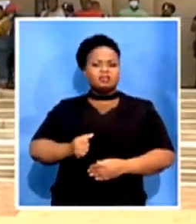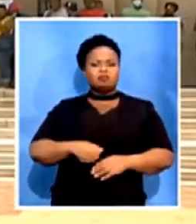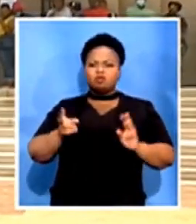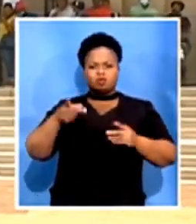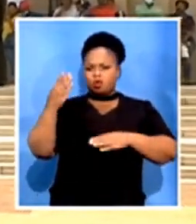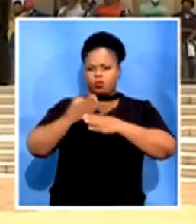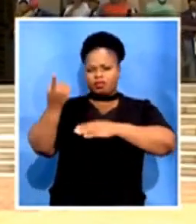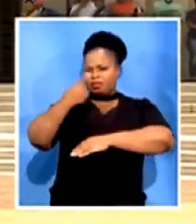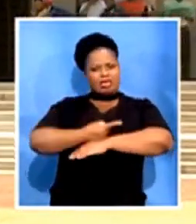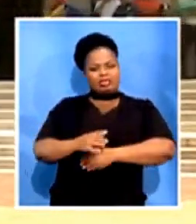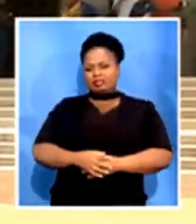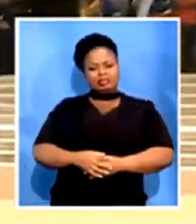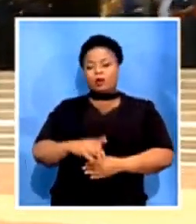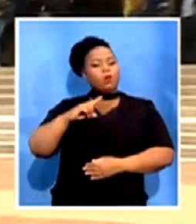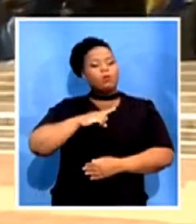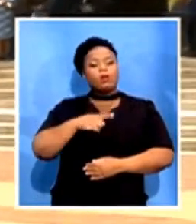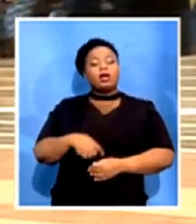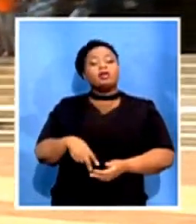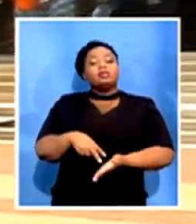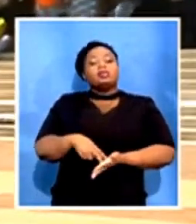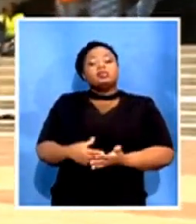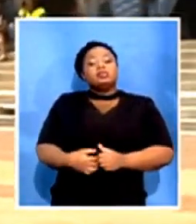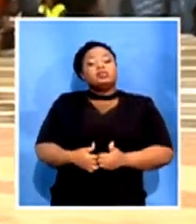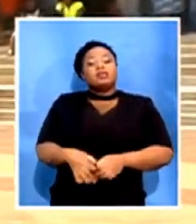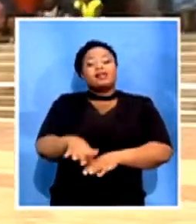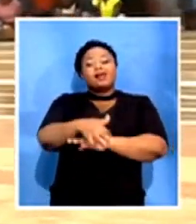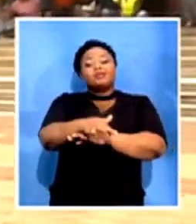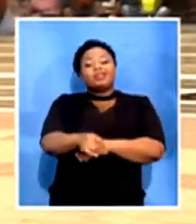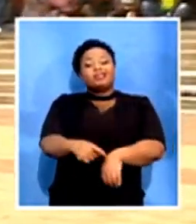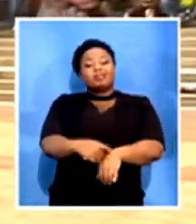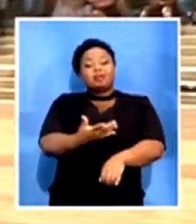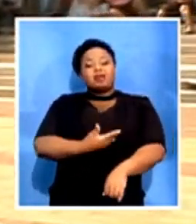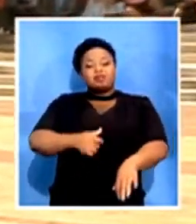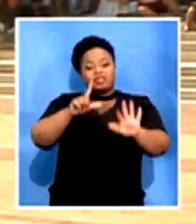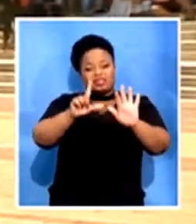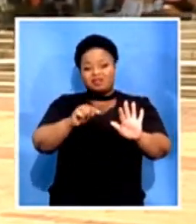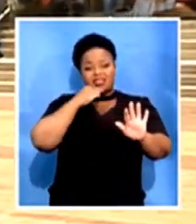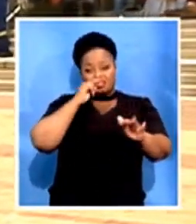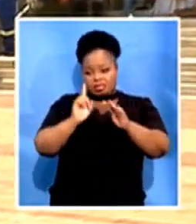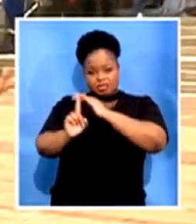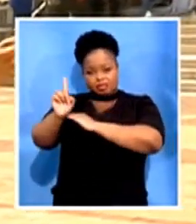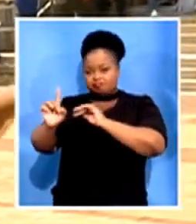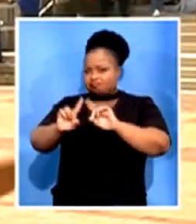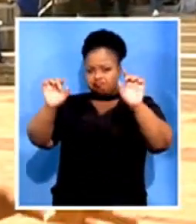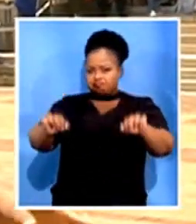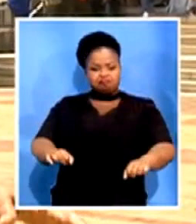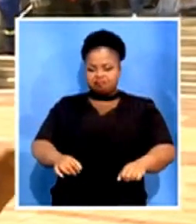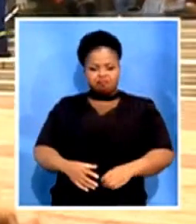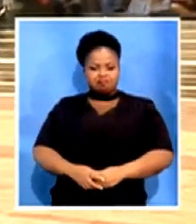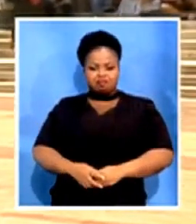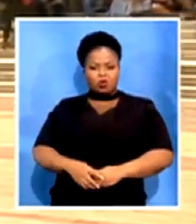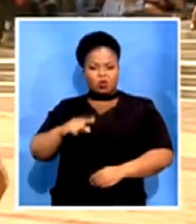since half past seven in the morning. They were told that they should not go to their offices as yet as the